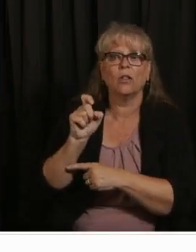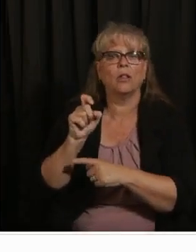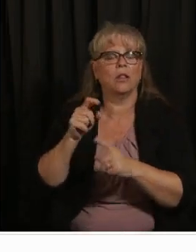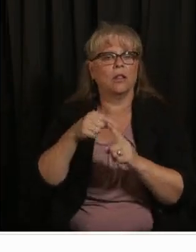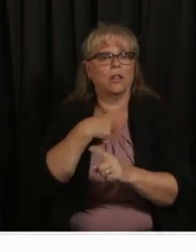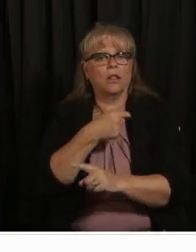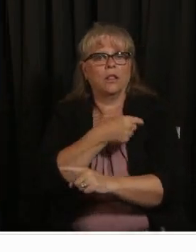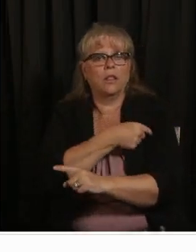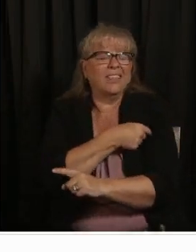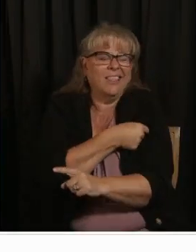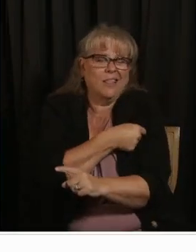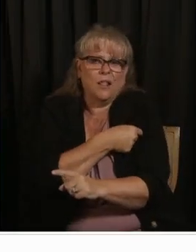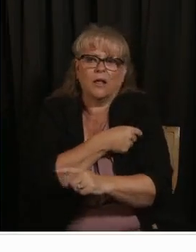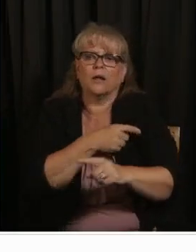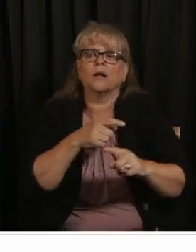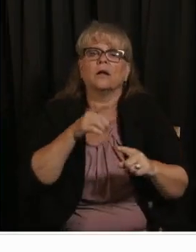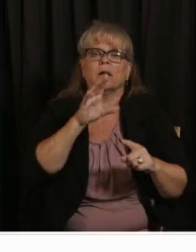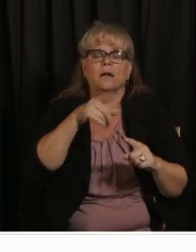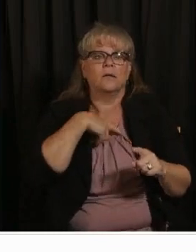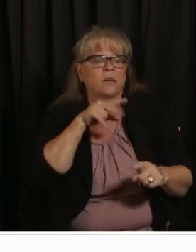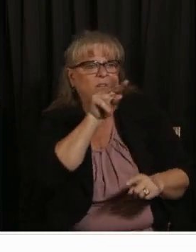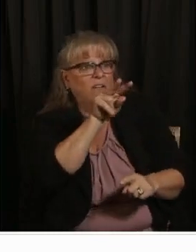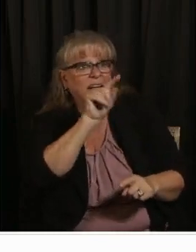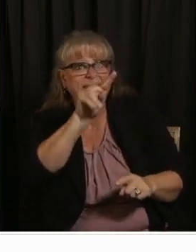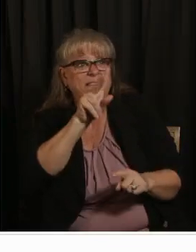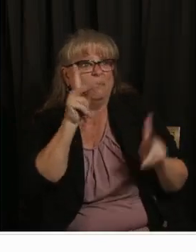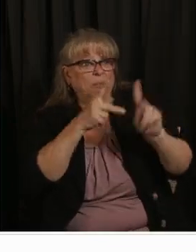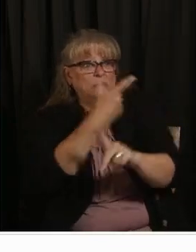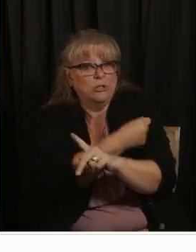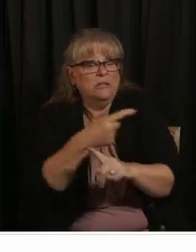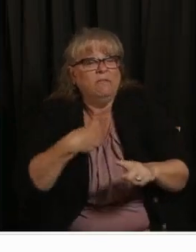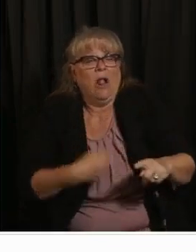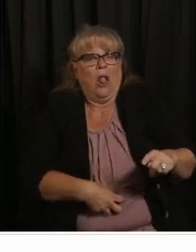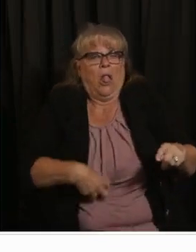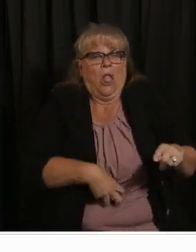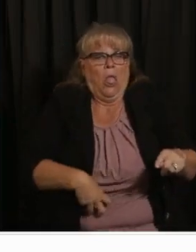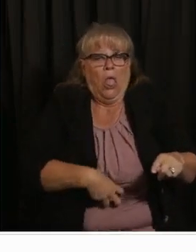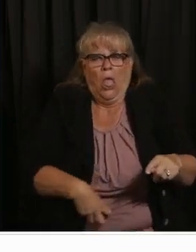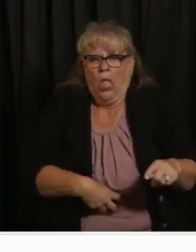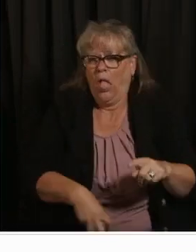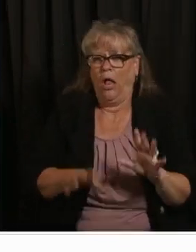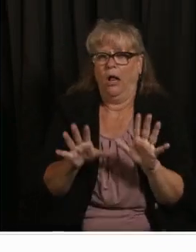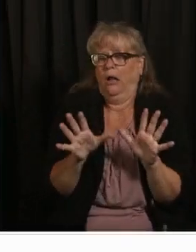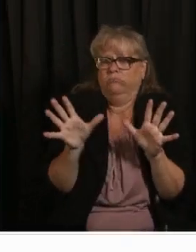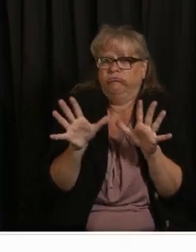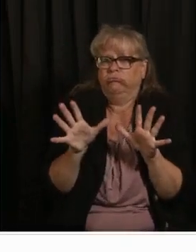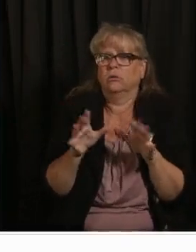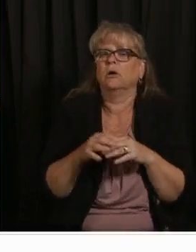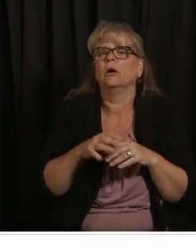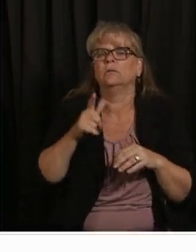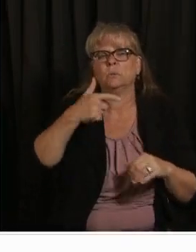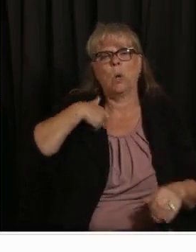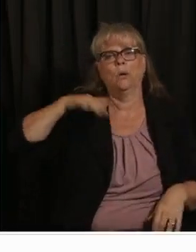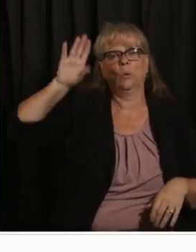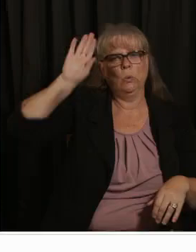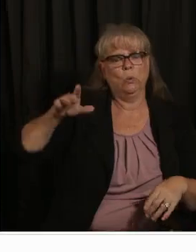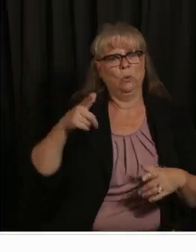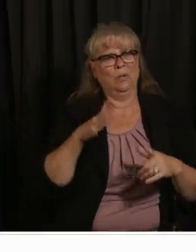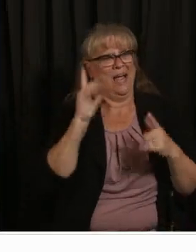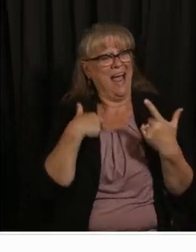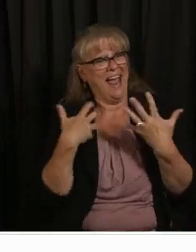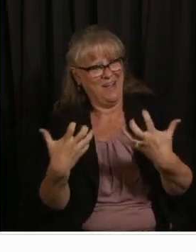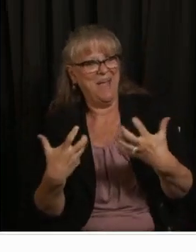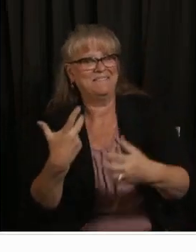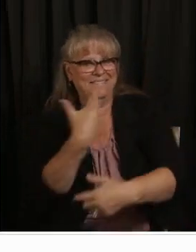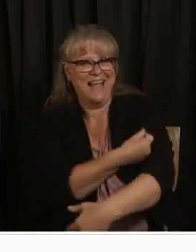people getting the COVID shots scared me um I always knew I was going to get the vaccine as soon as it was available for 16 year olds but I also